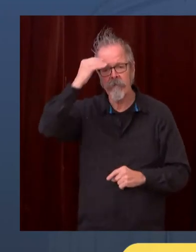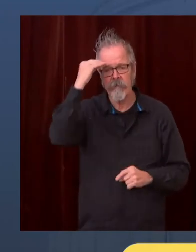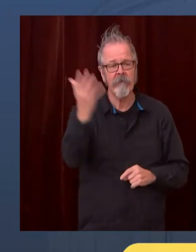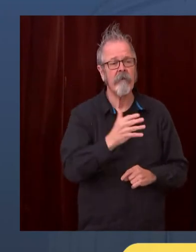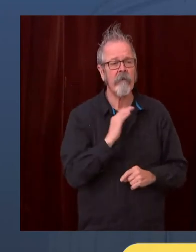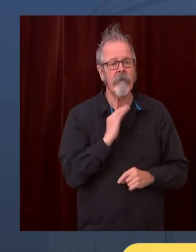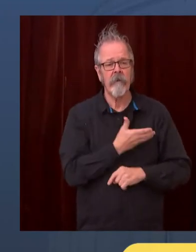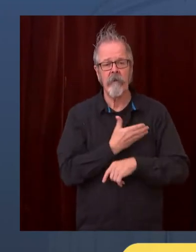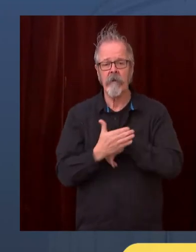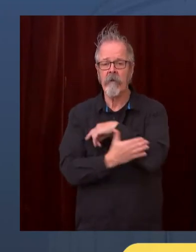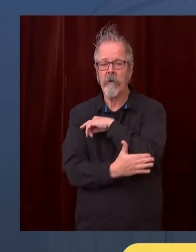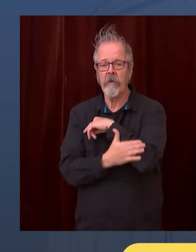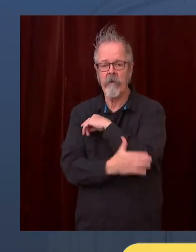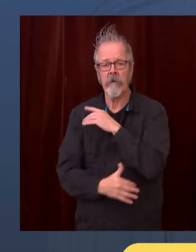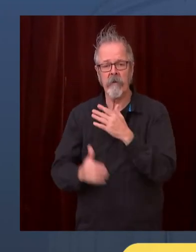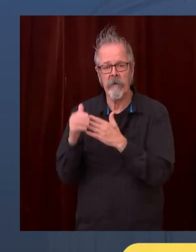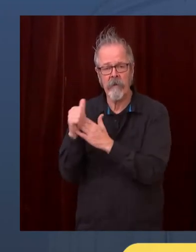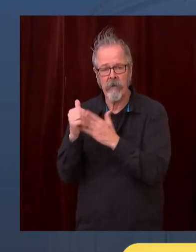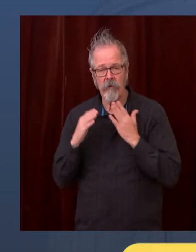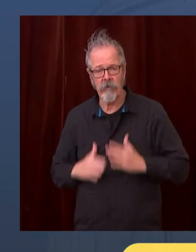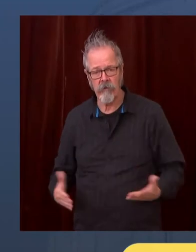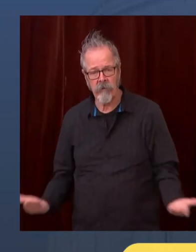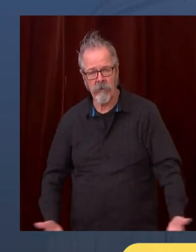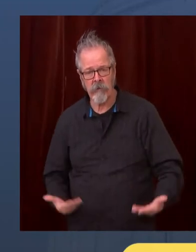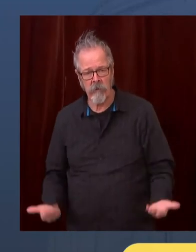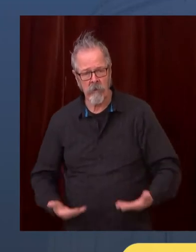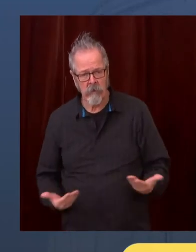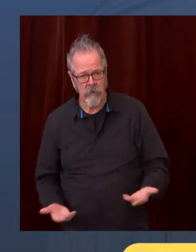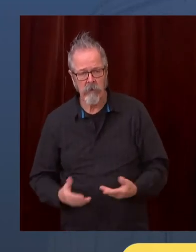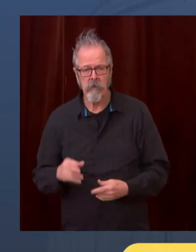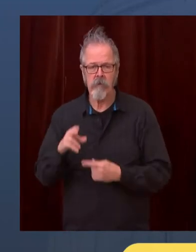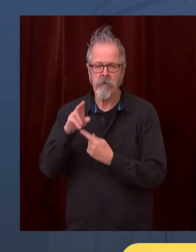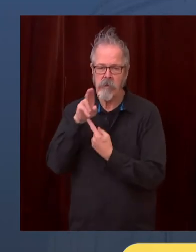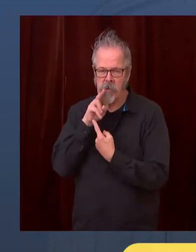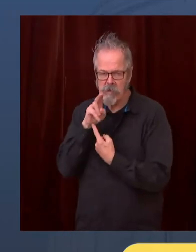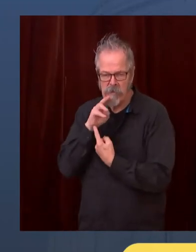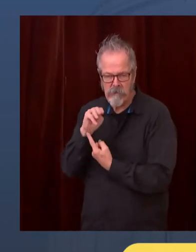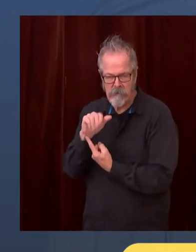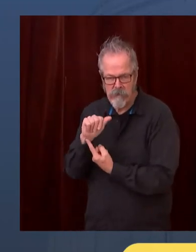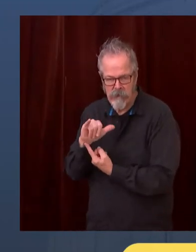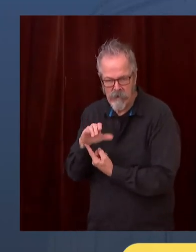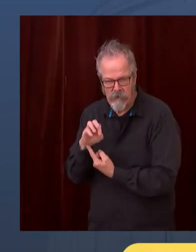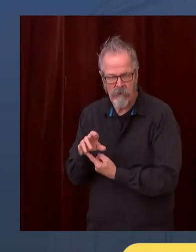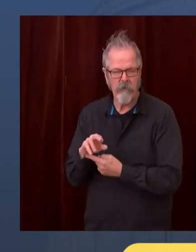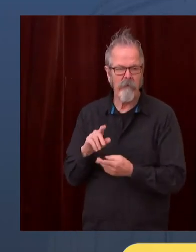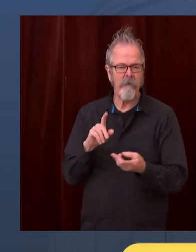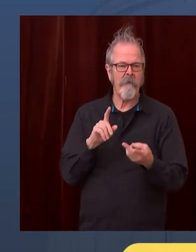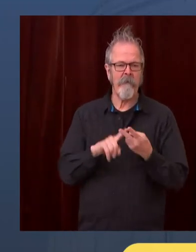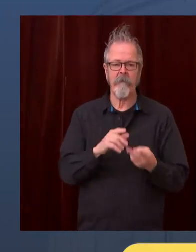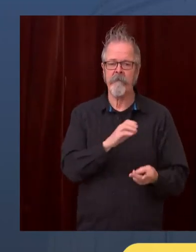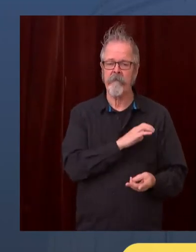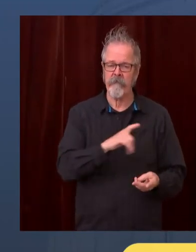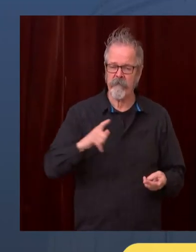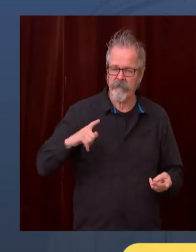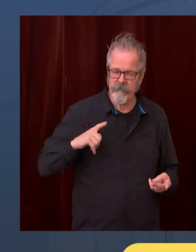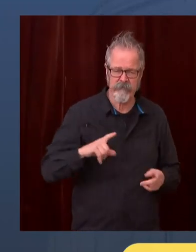all worked together to bring that diversity towards really an approach to